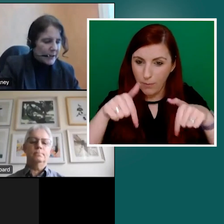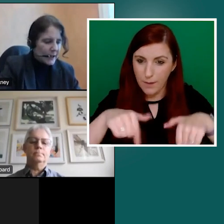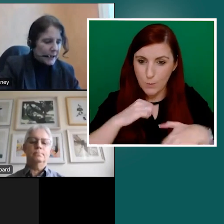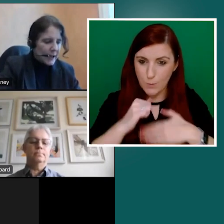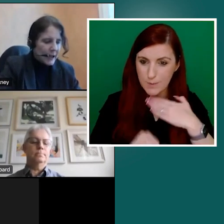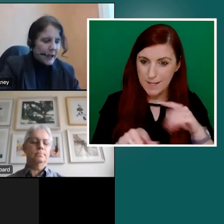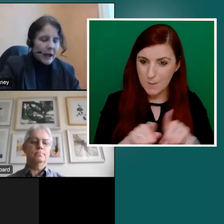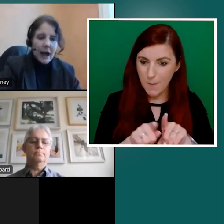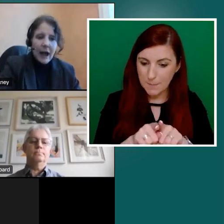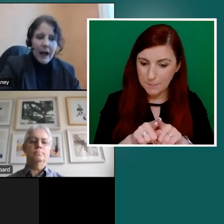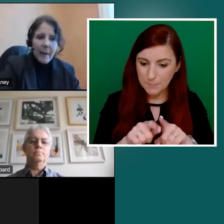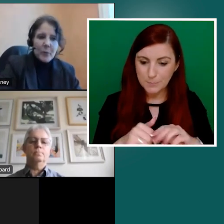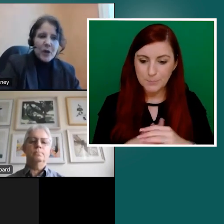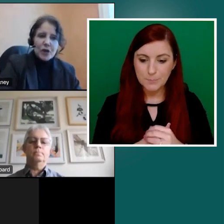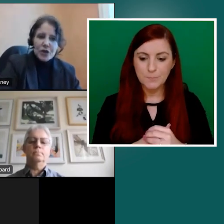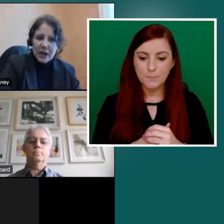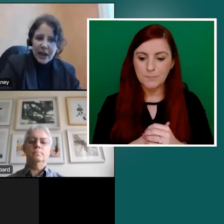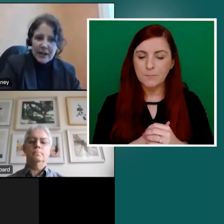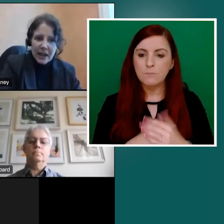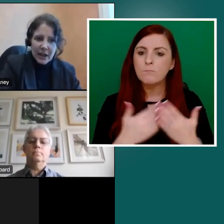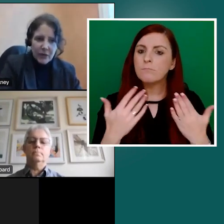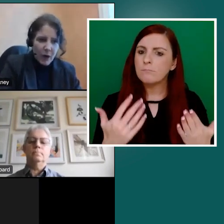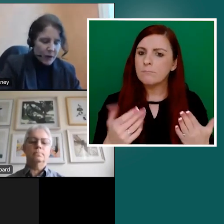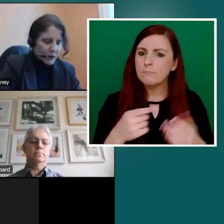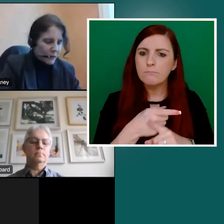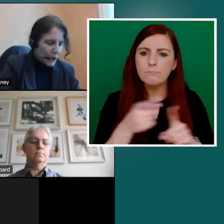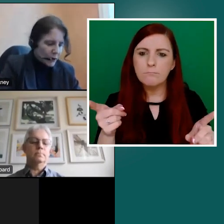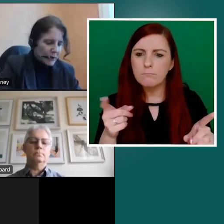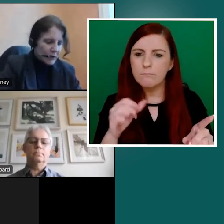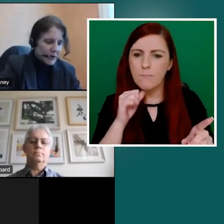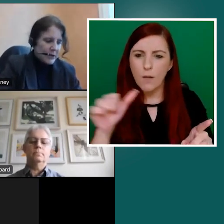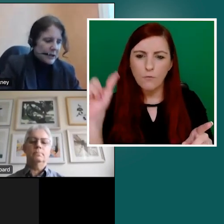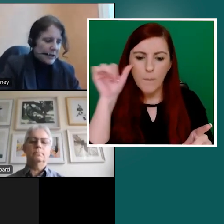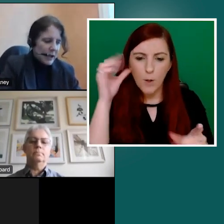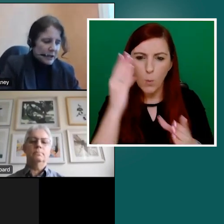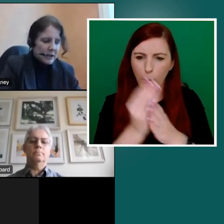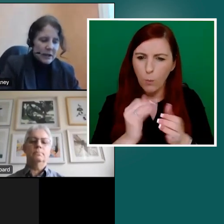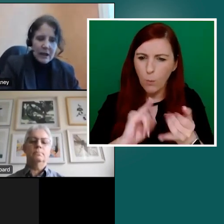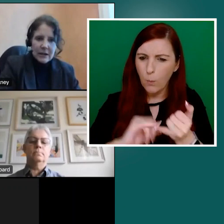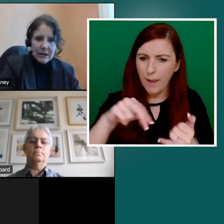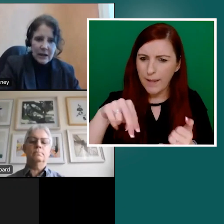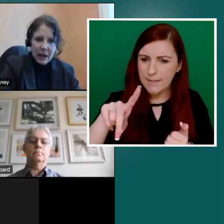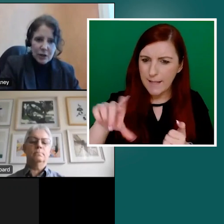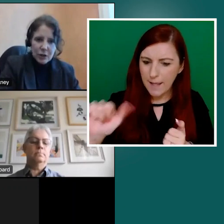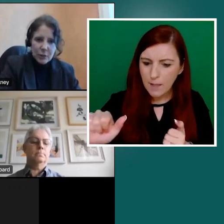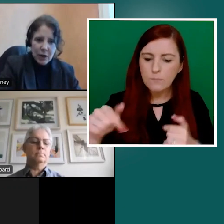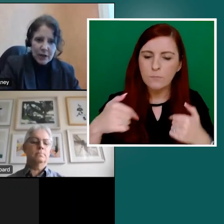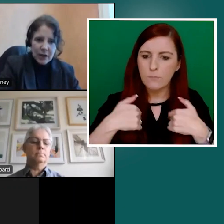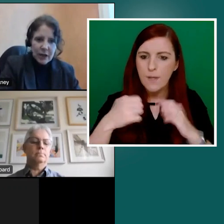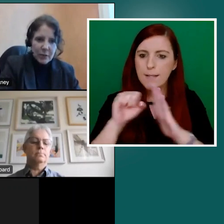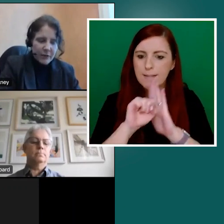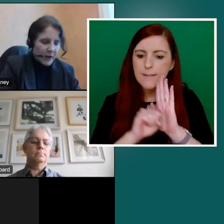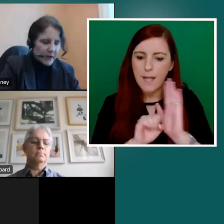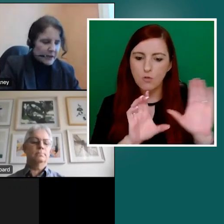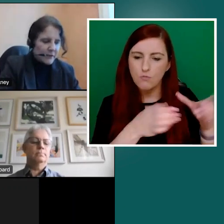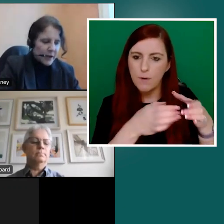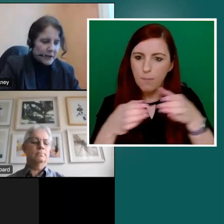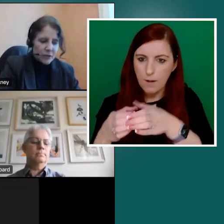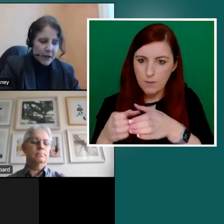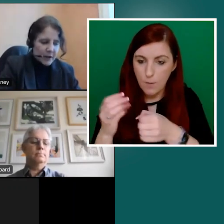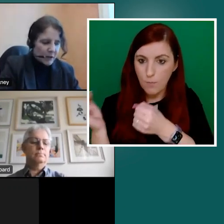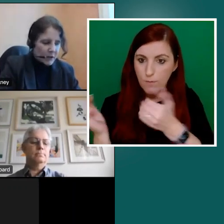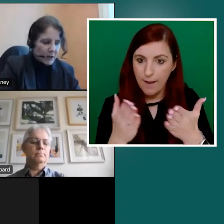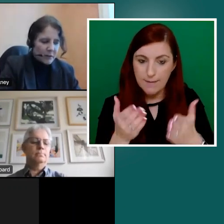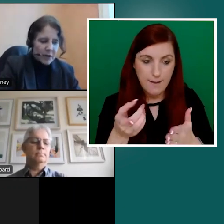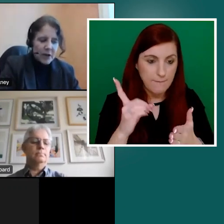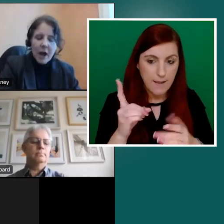here today. And just in case any of you aren't familiar with us, the NDA is a statutory body that provides advice